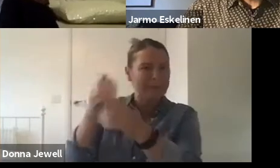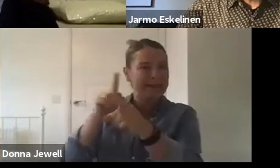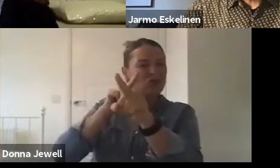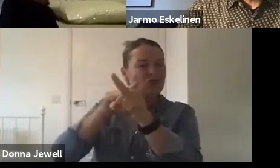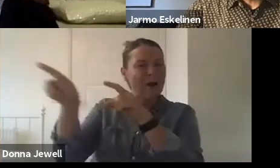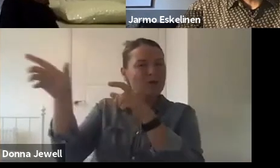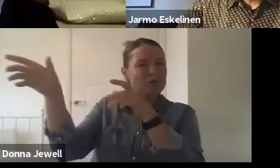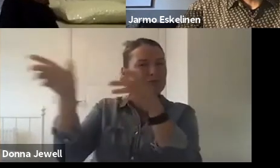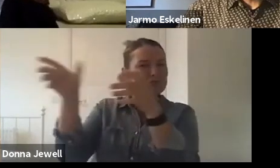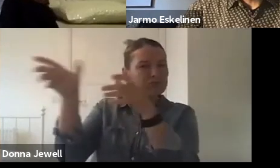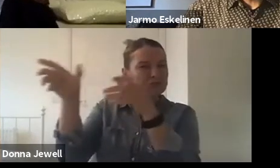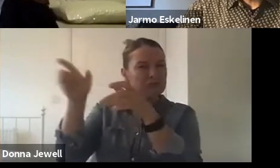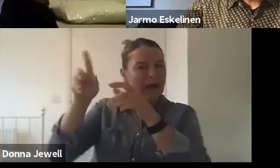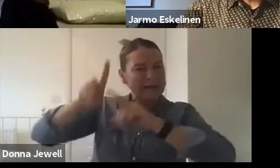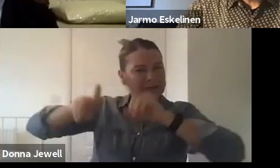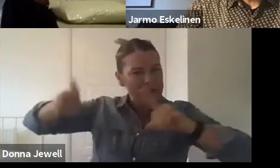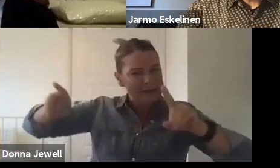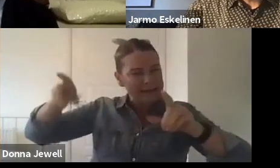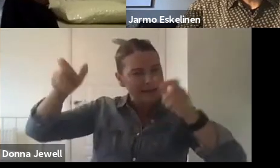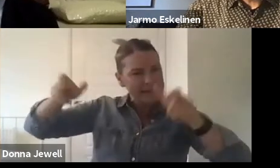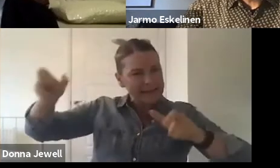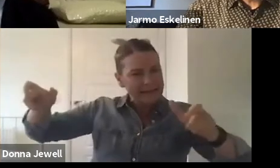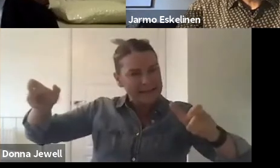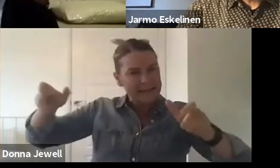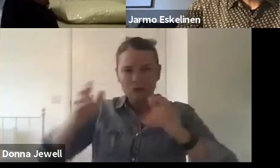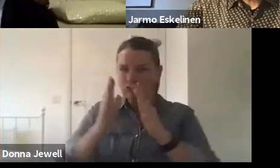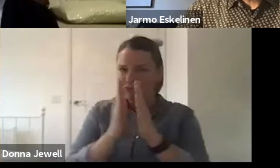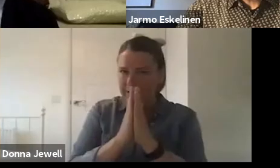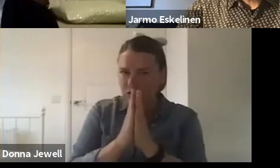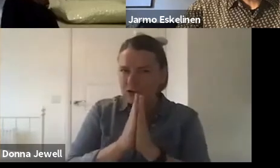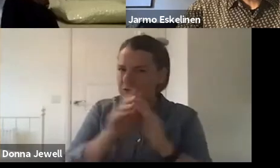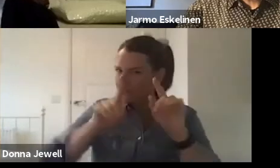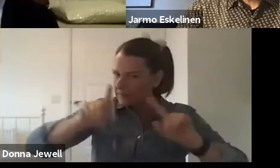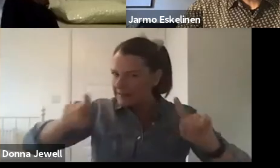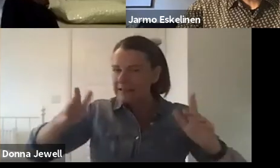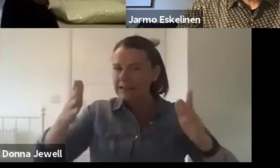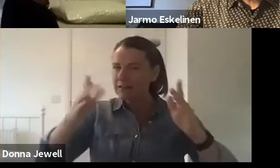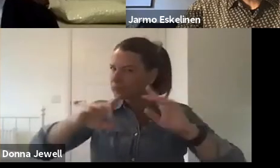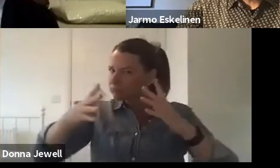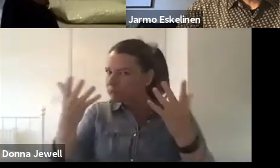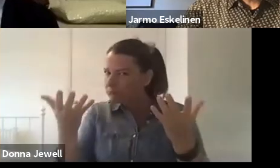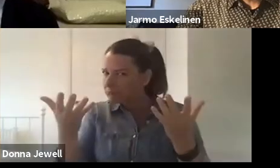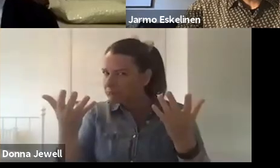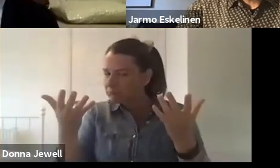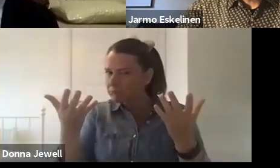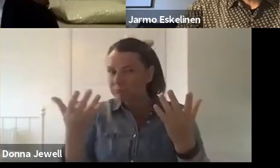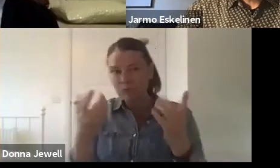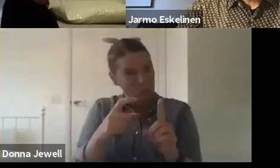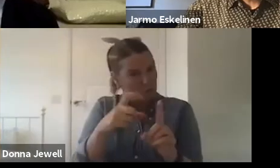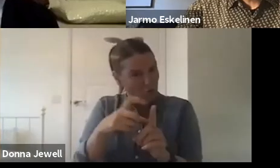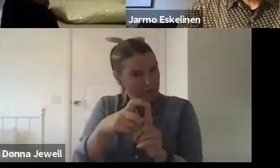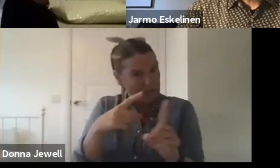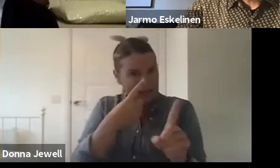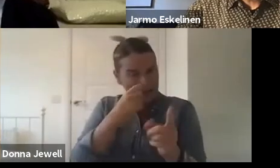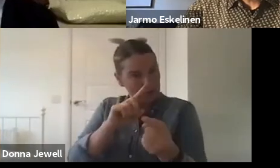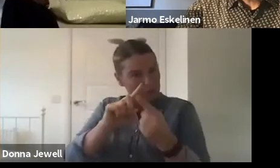That has also reflected religious diversity. So, Dorothy, I'm going to ask you to respond to this